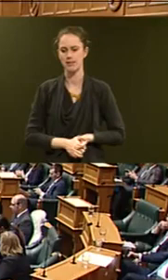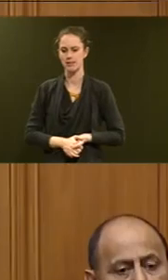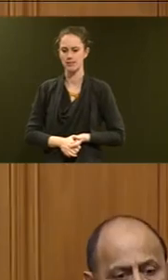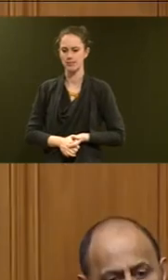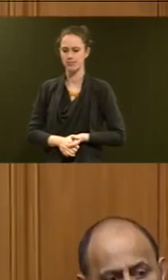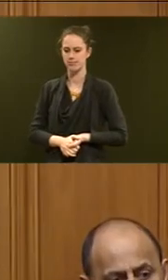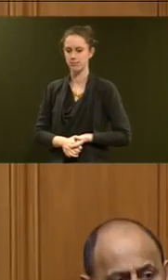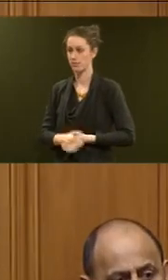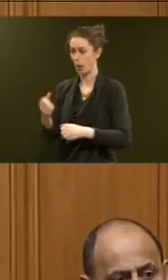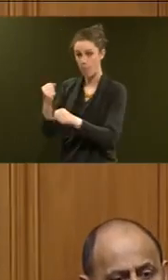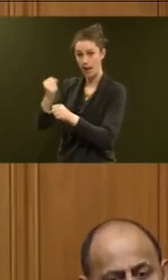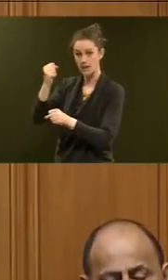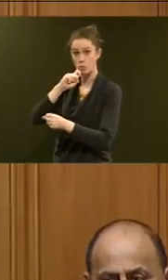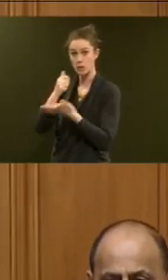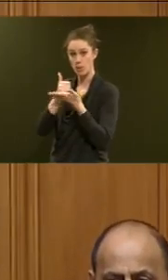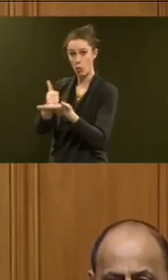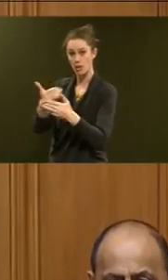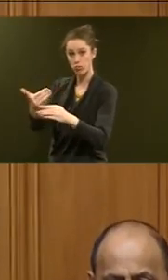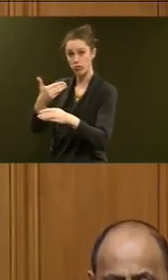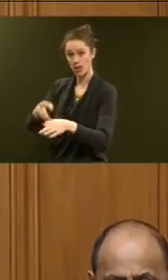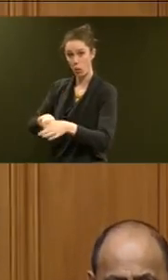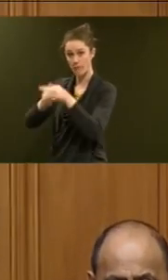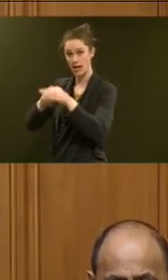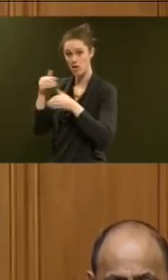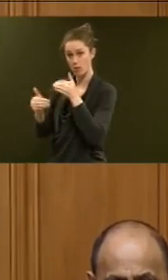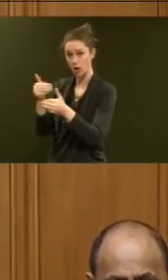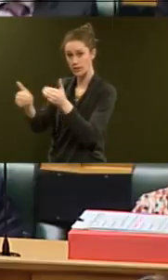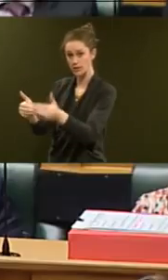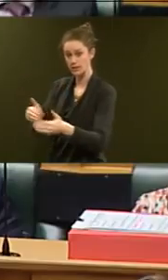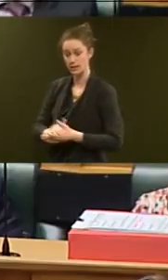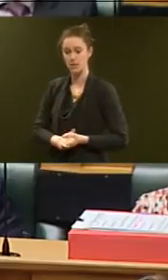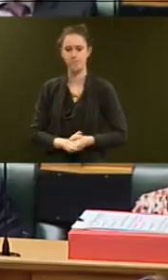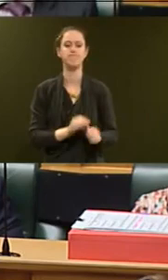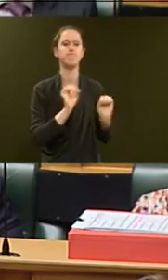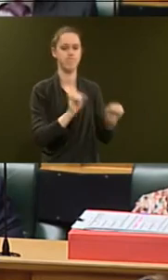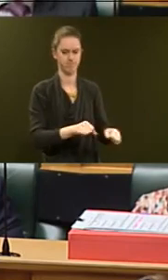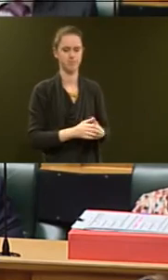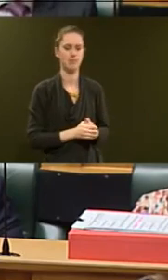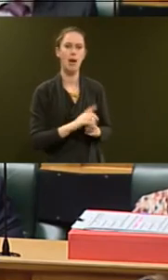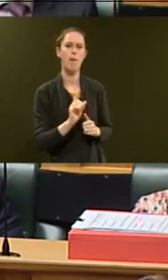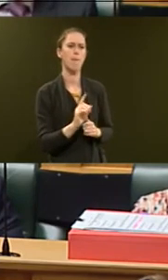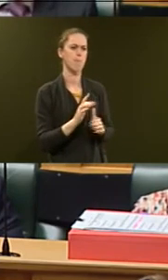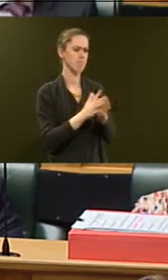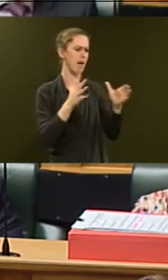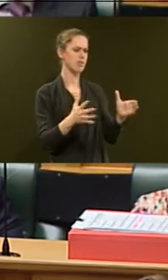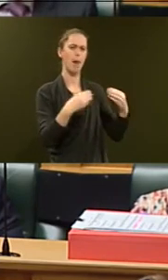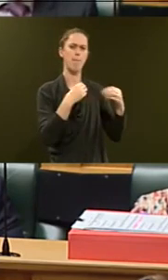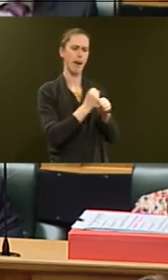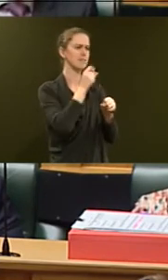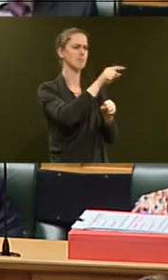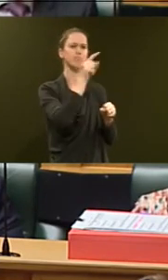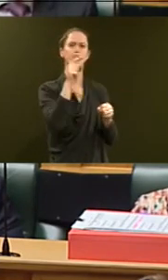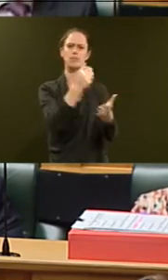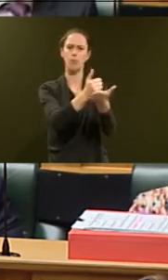Are banks supporting the pre-qualification process? Yes, they are. The major banks have been very supportive of